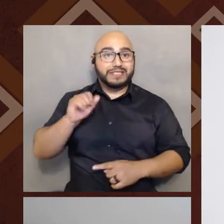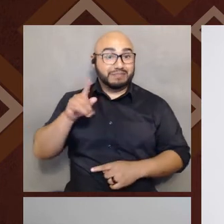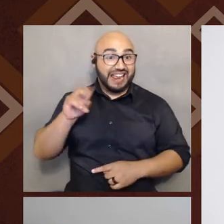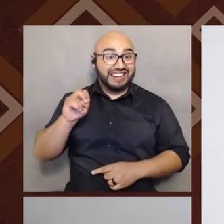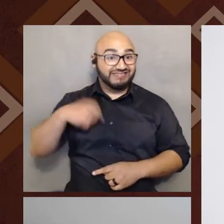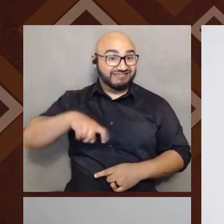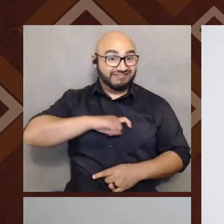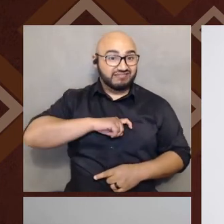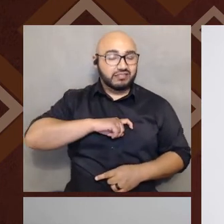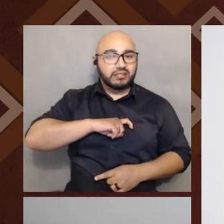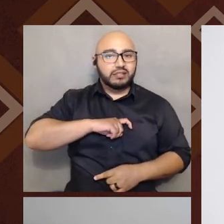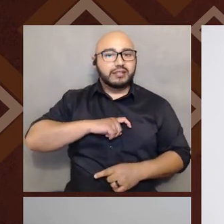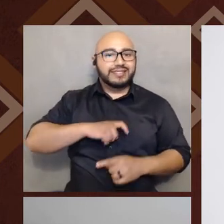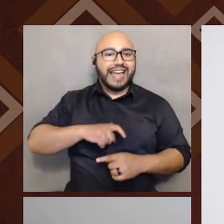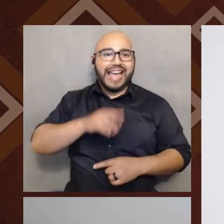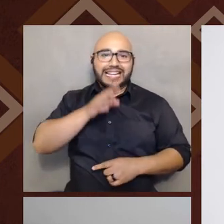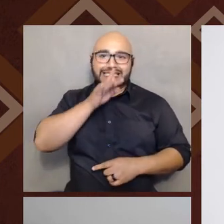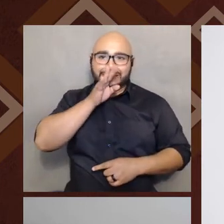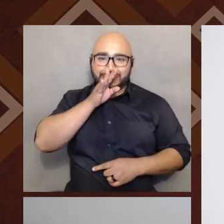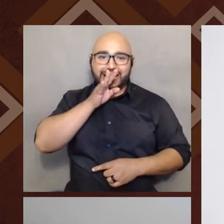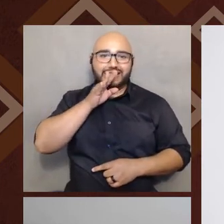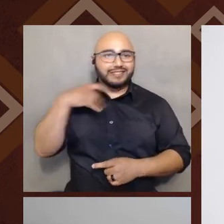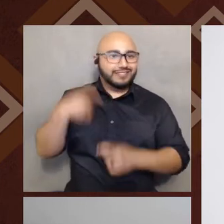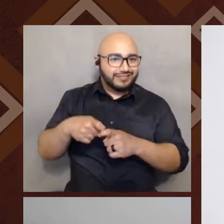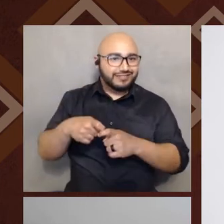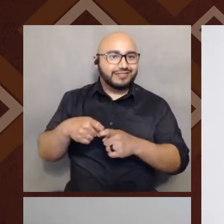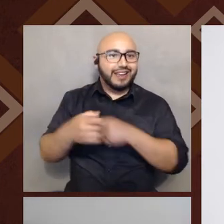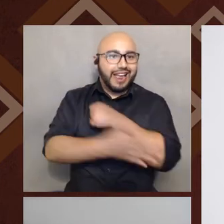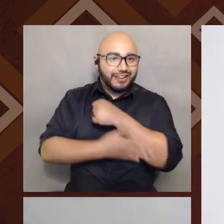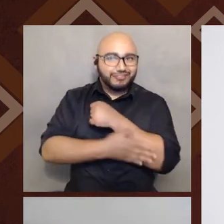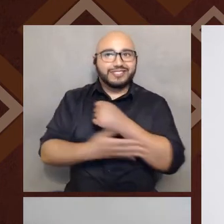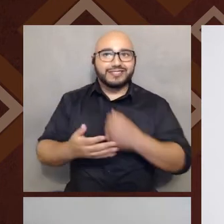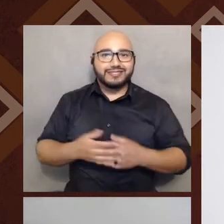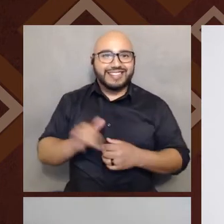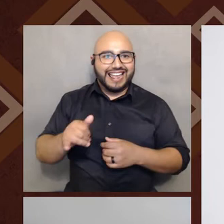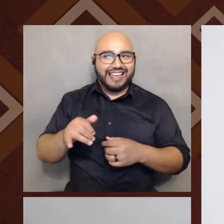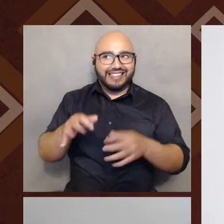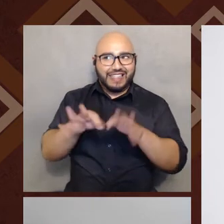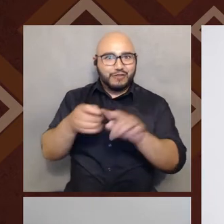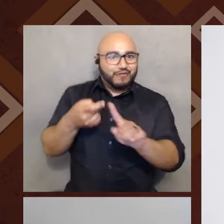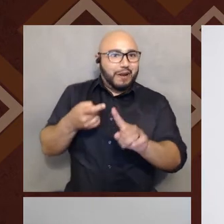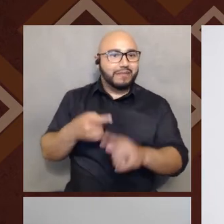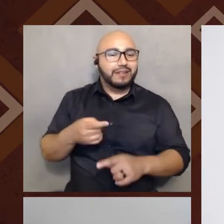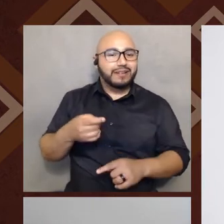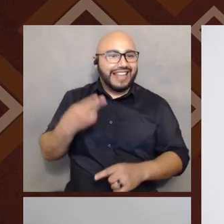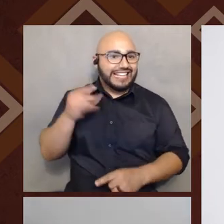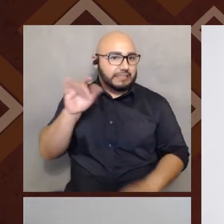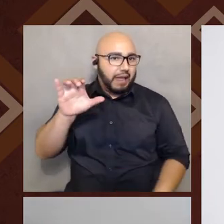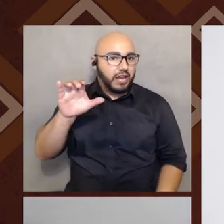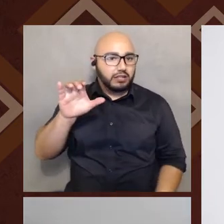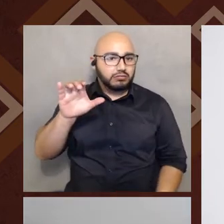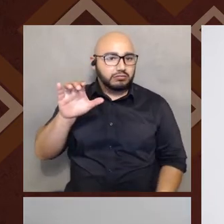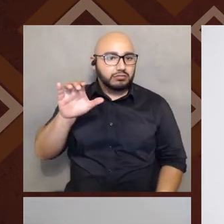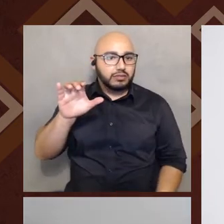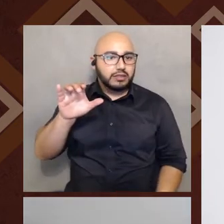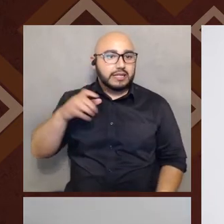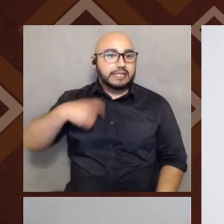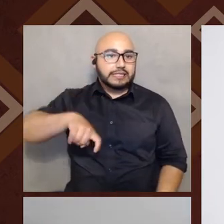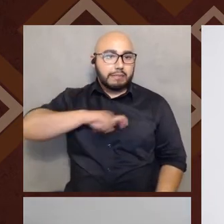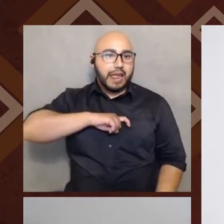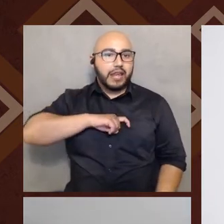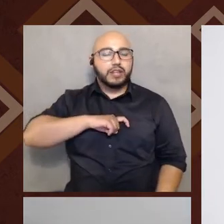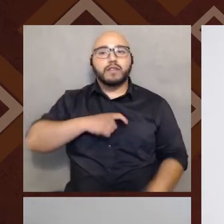countries. Right. That's the, that's where their language came, came from. Um, so they are Hispanic. Right. So a Spaniard from